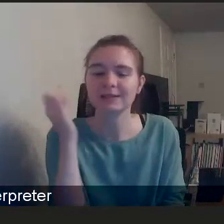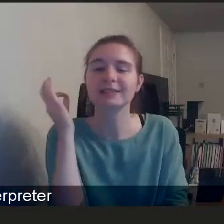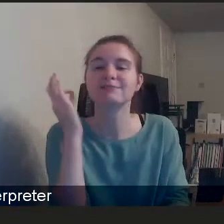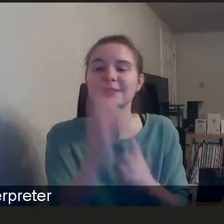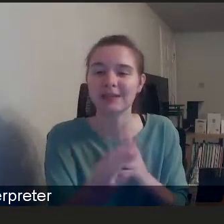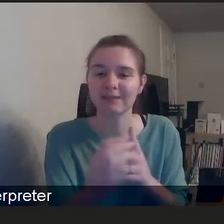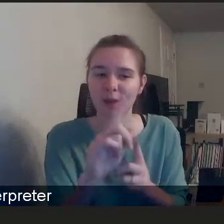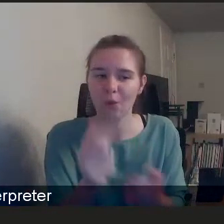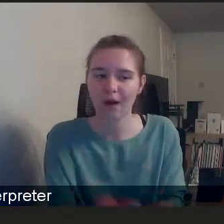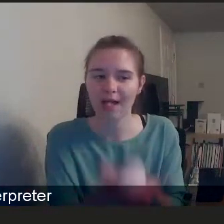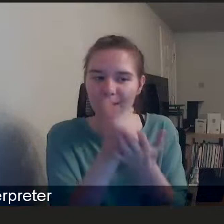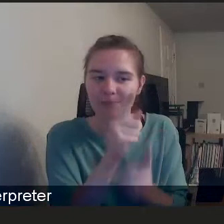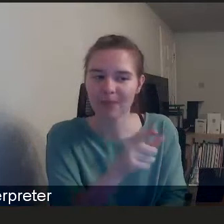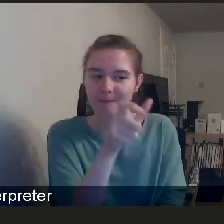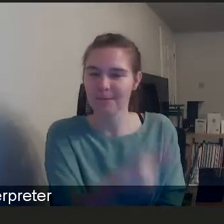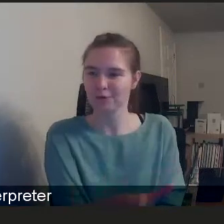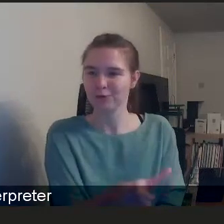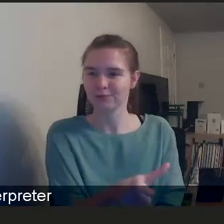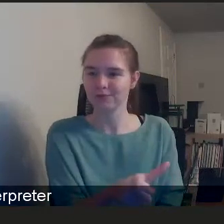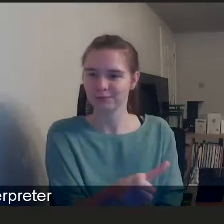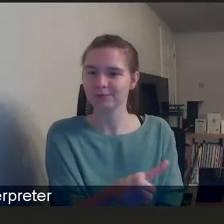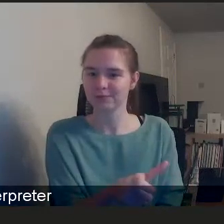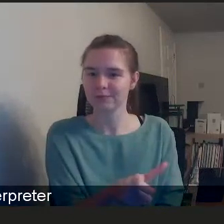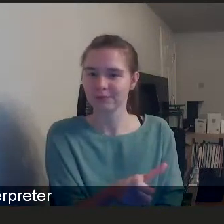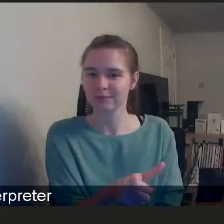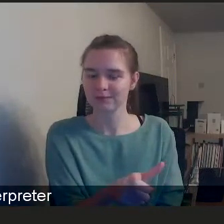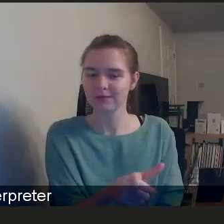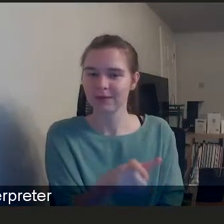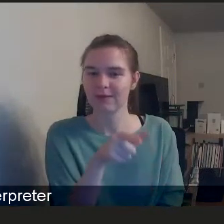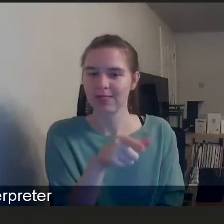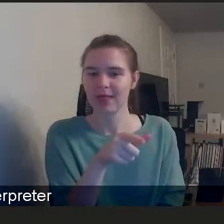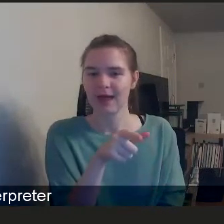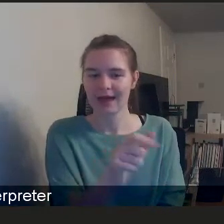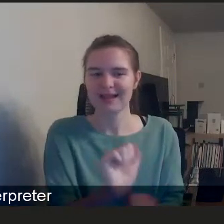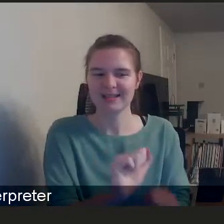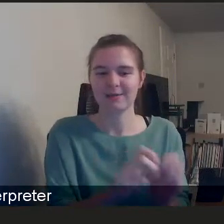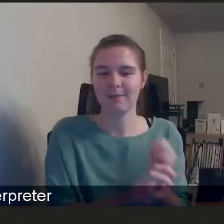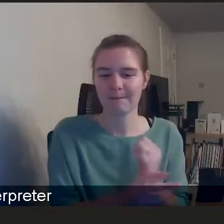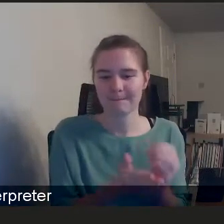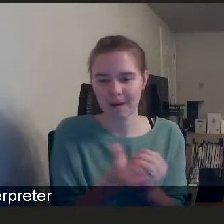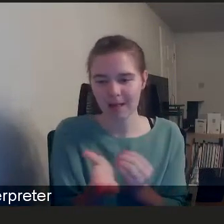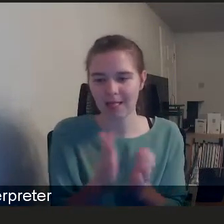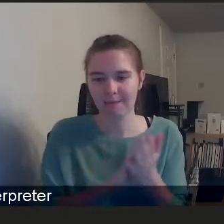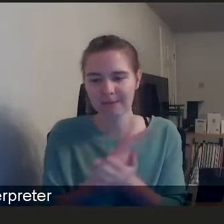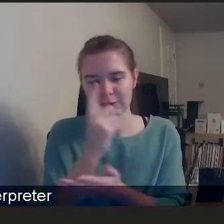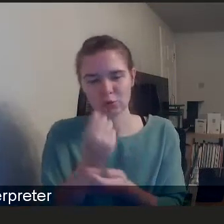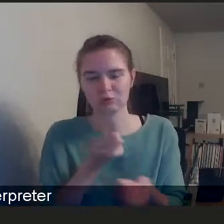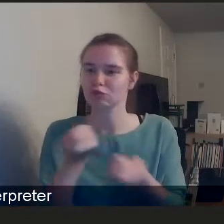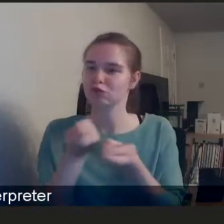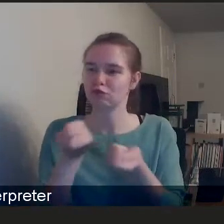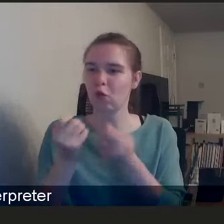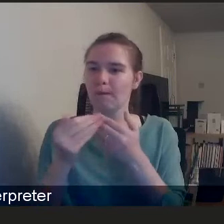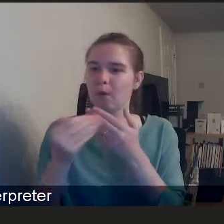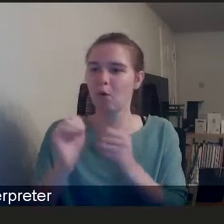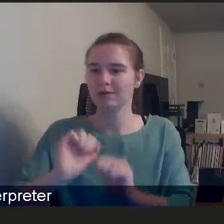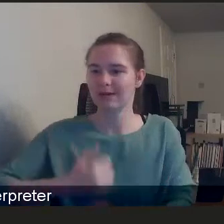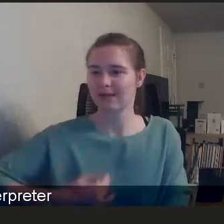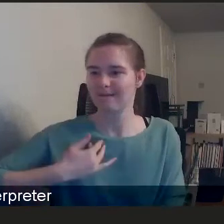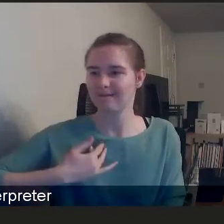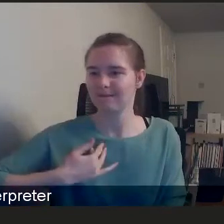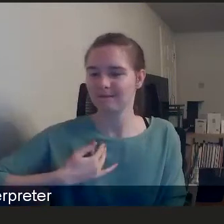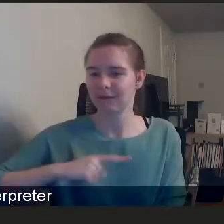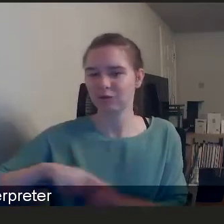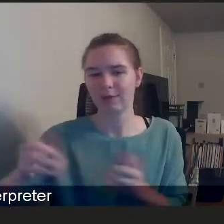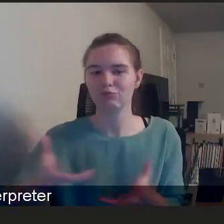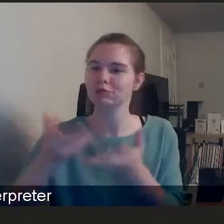that enabled that path for him, which has led him to be able to take a fulfilling and and a productive